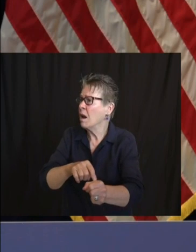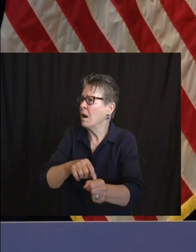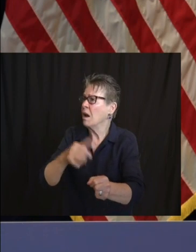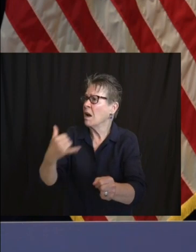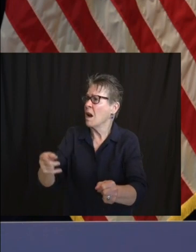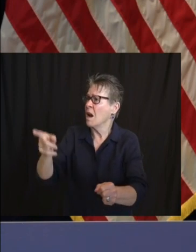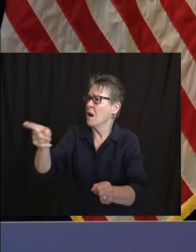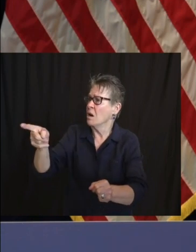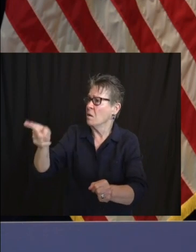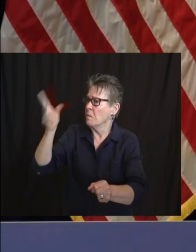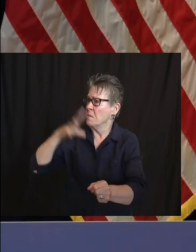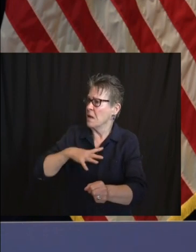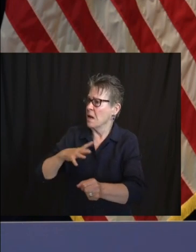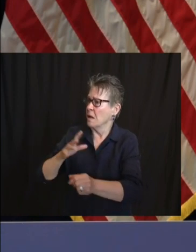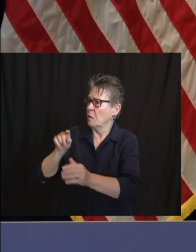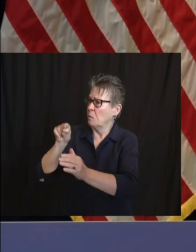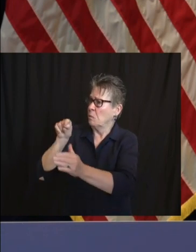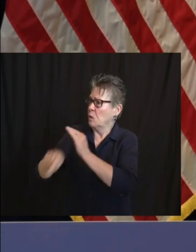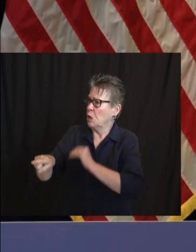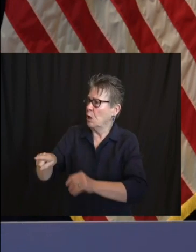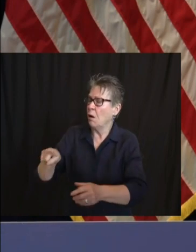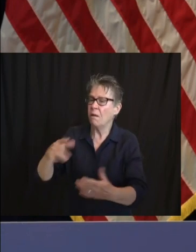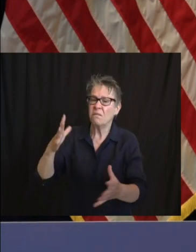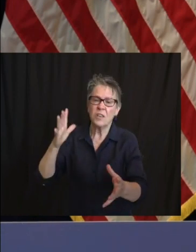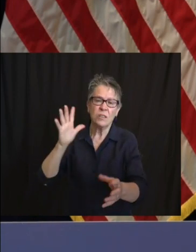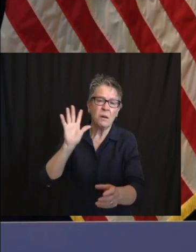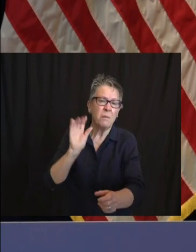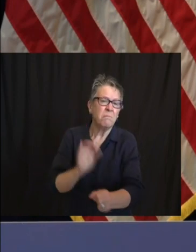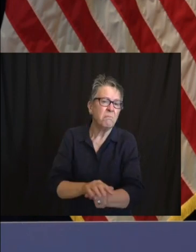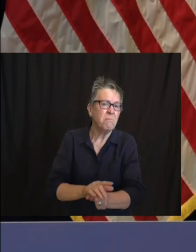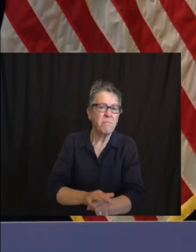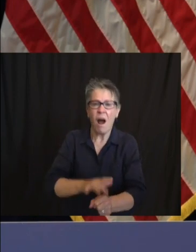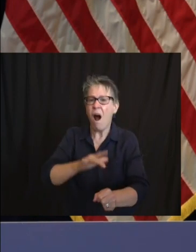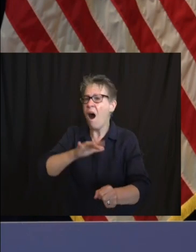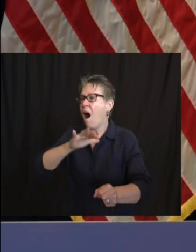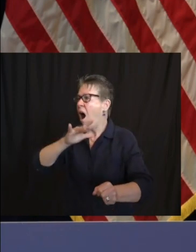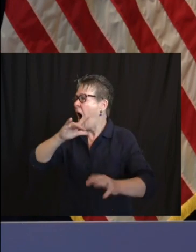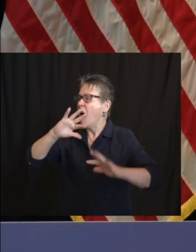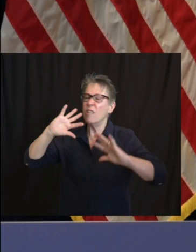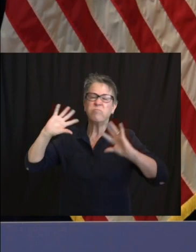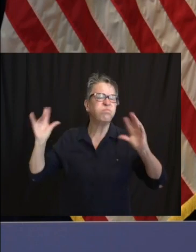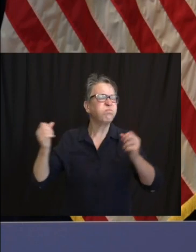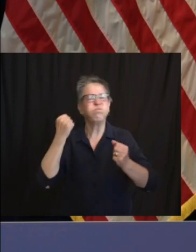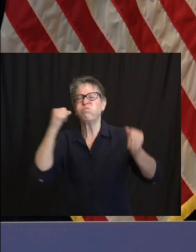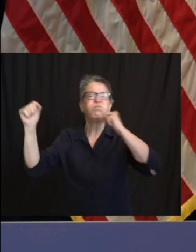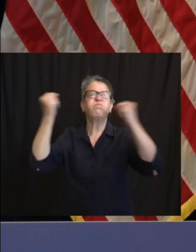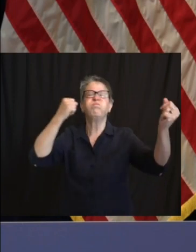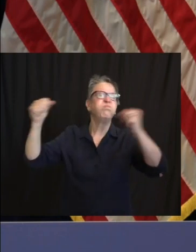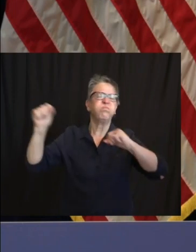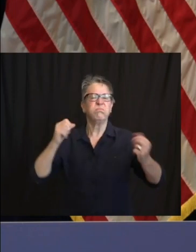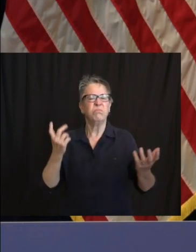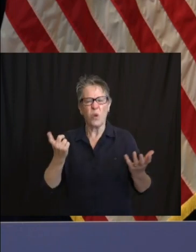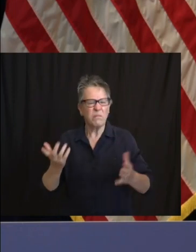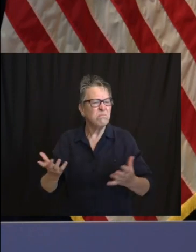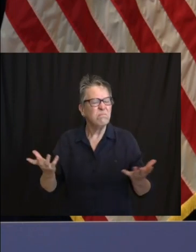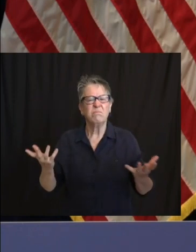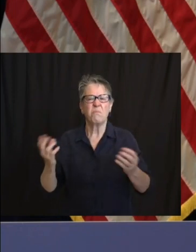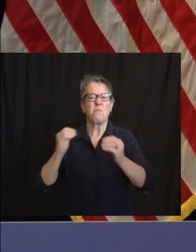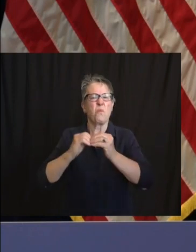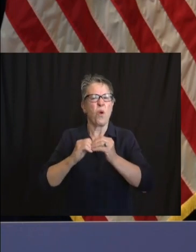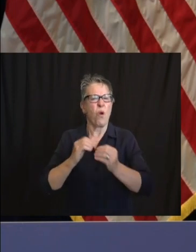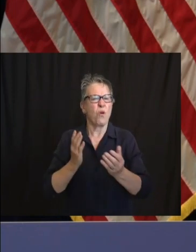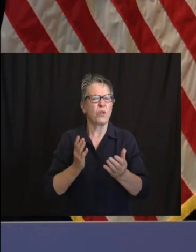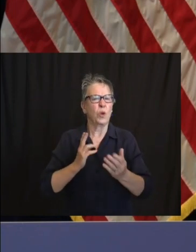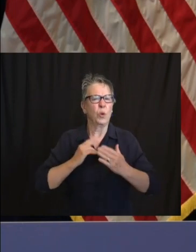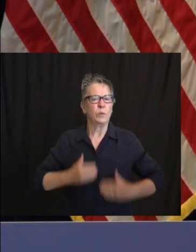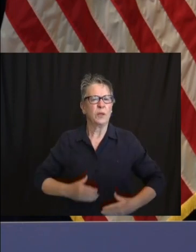I think any decision you make, I'll certainly speak for myself as it relates to the National Guard, is you make